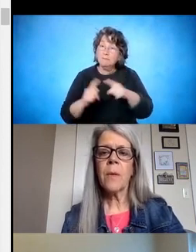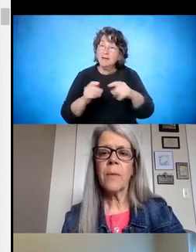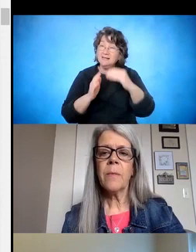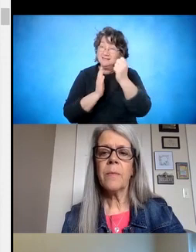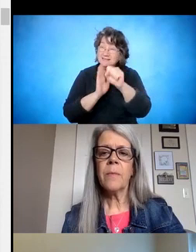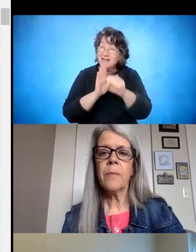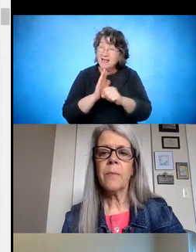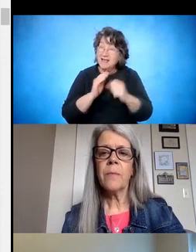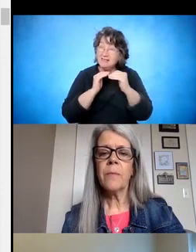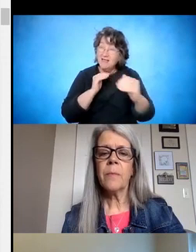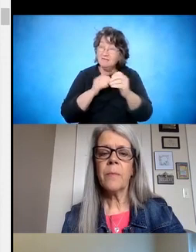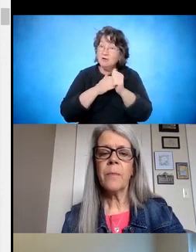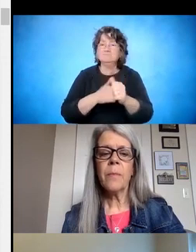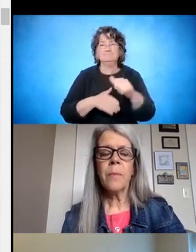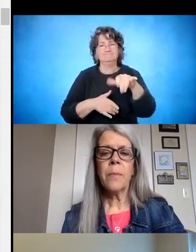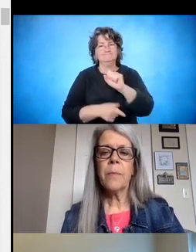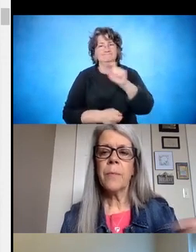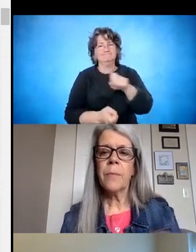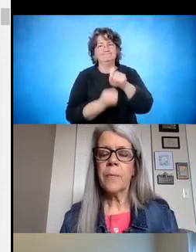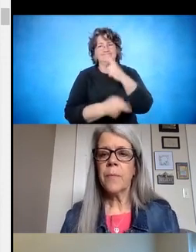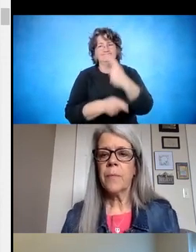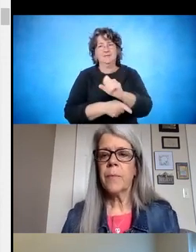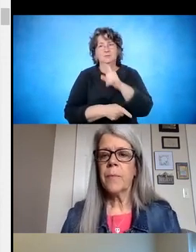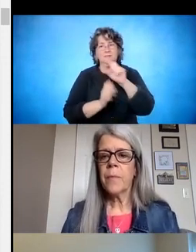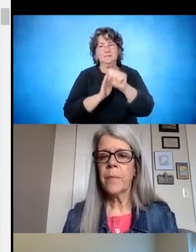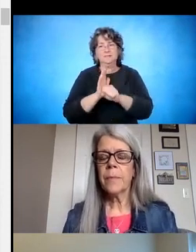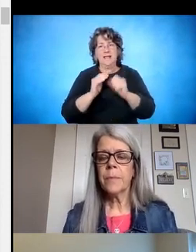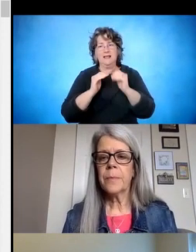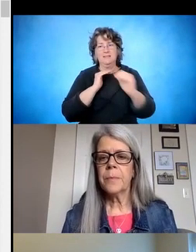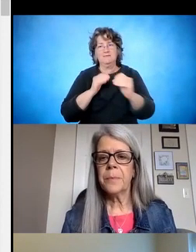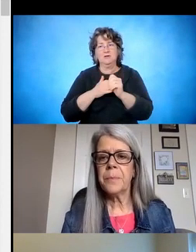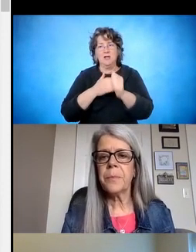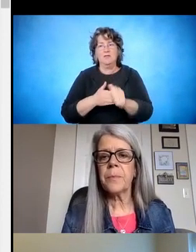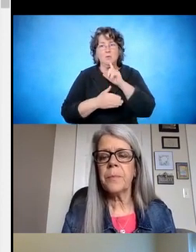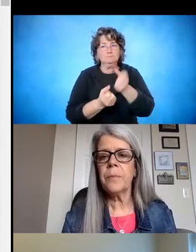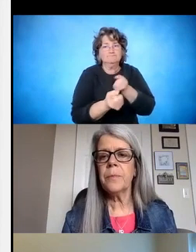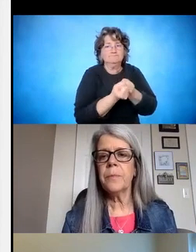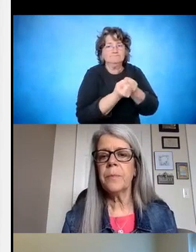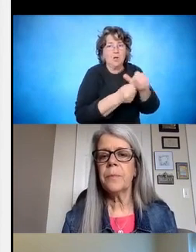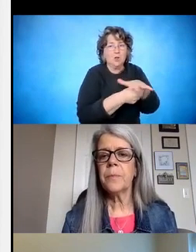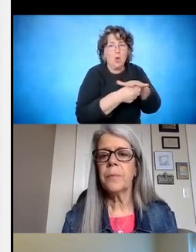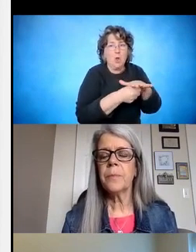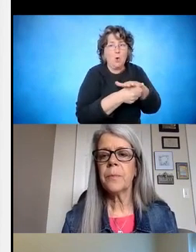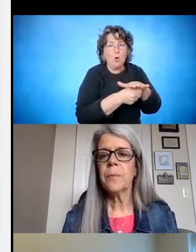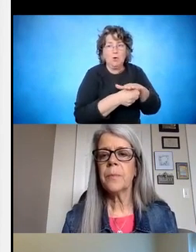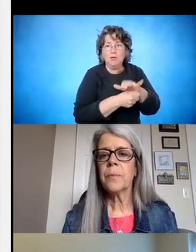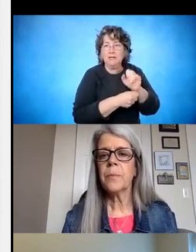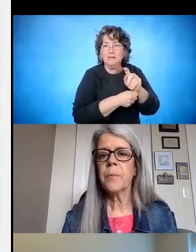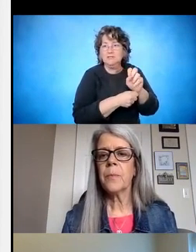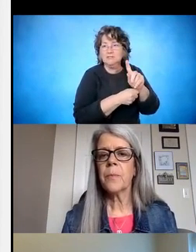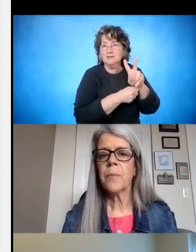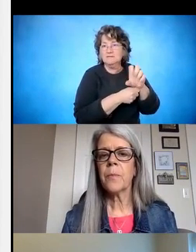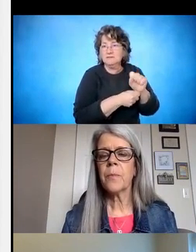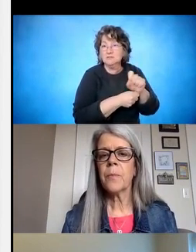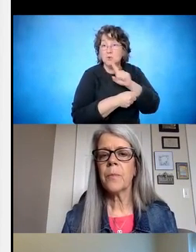what it is. It's really that state-level guidance that helps support the local initiatives. So really, it's showing the